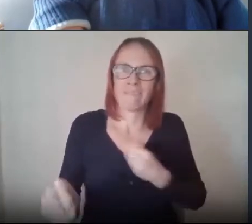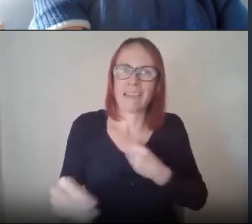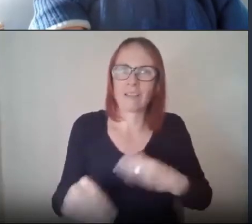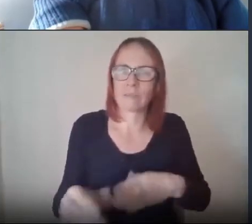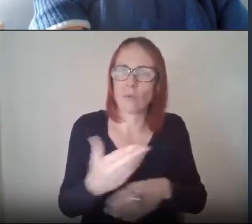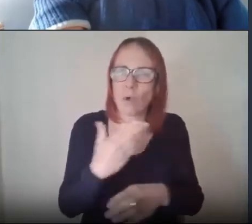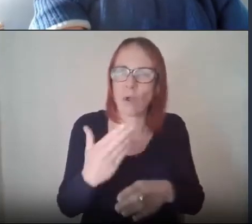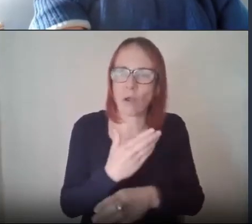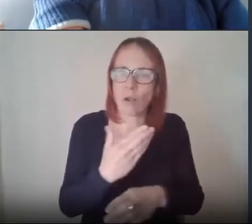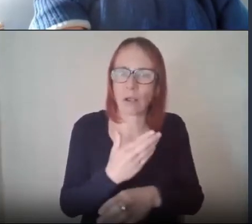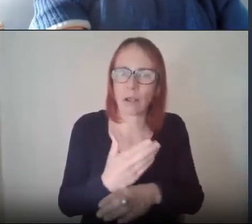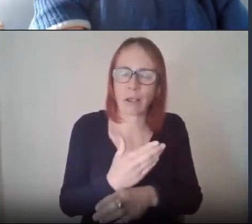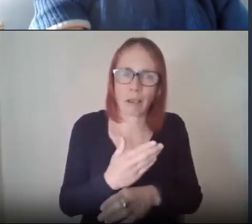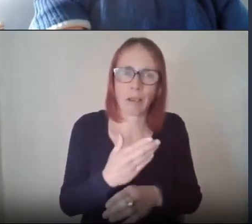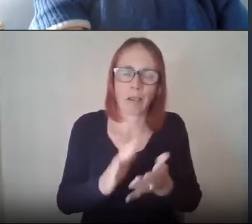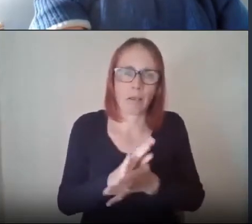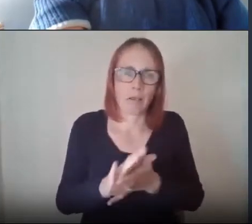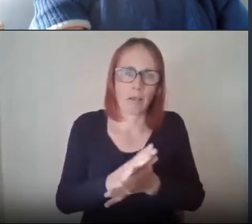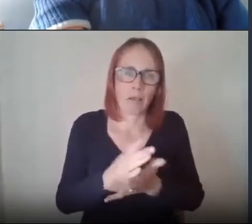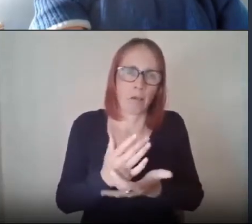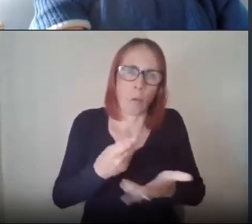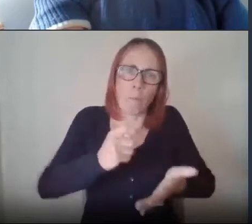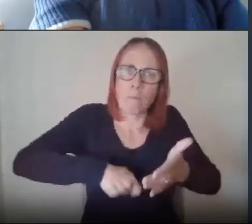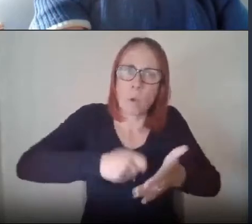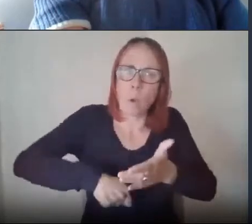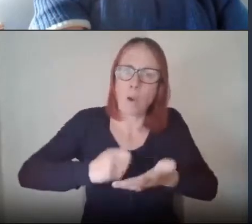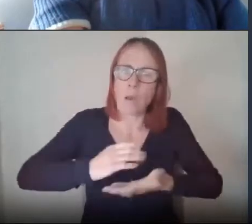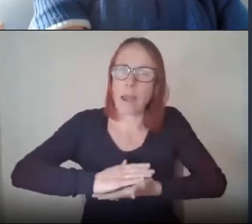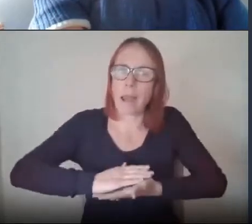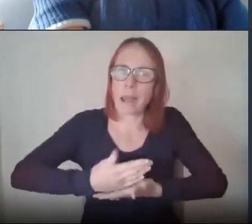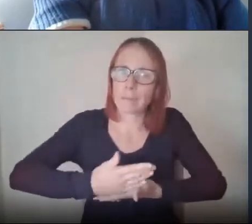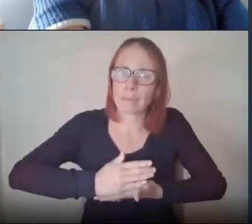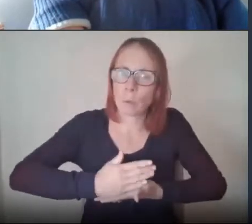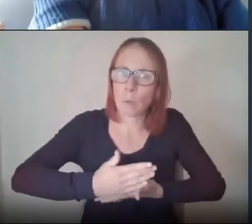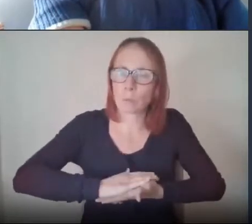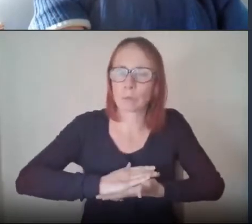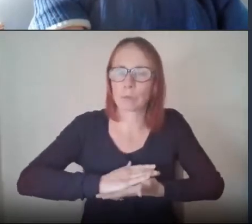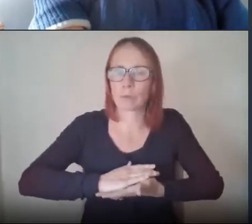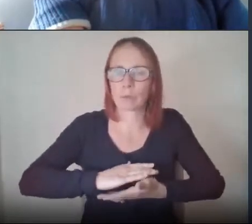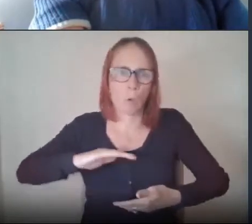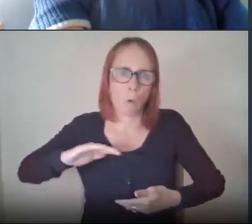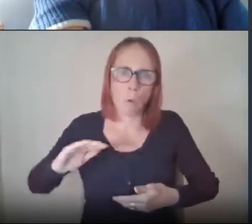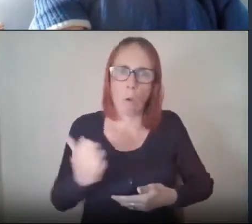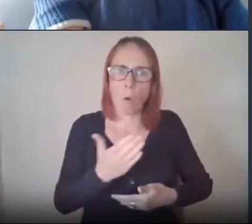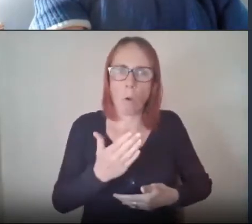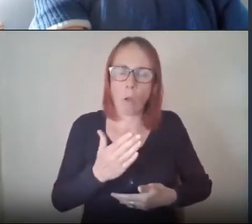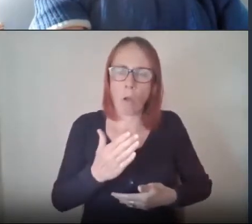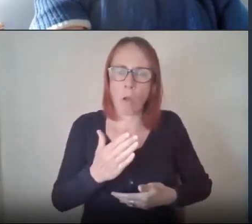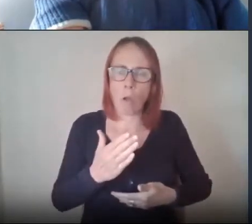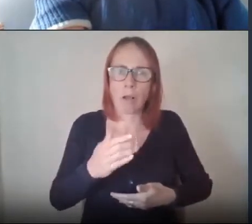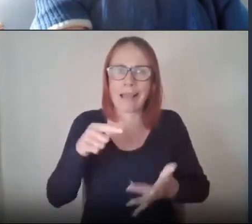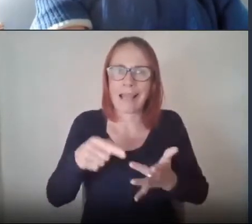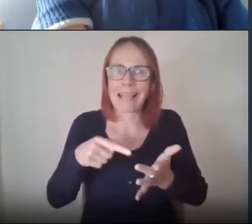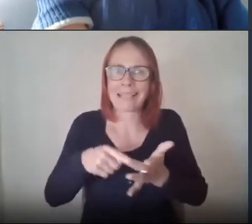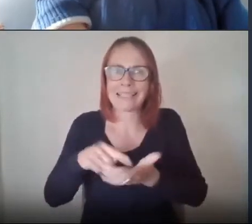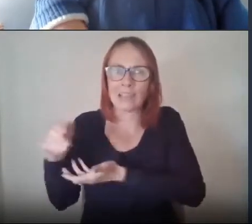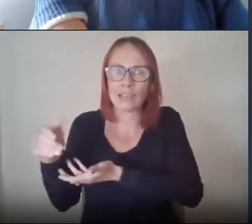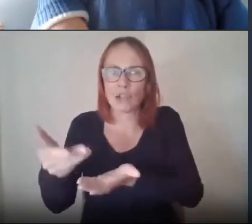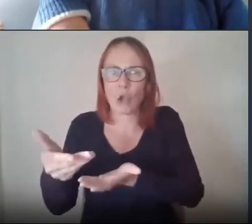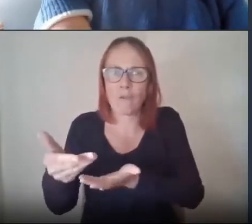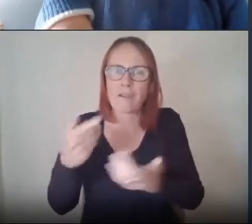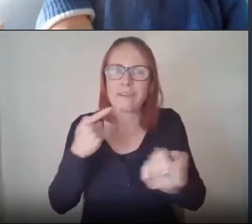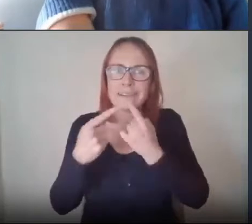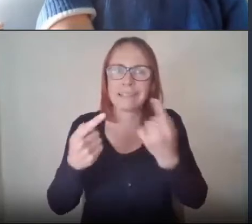invested a lot in buying laptops to moving all our servers and all our data to the cloud